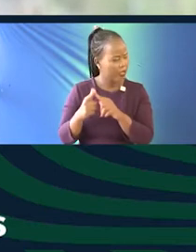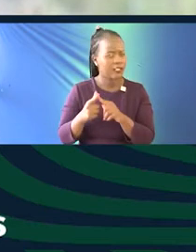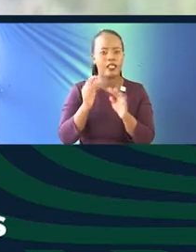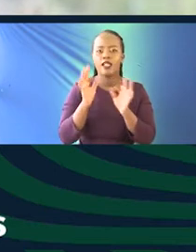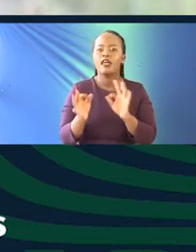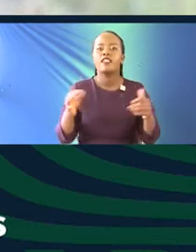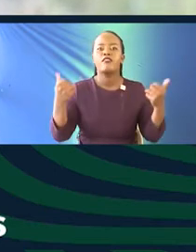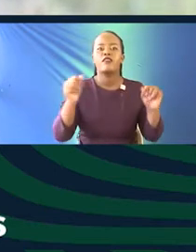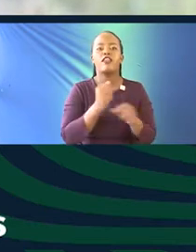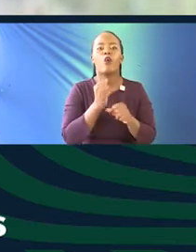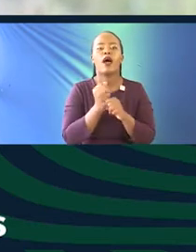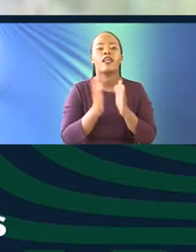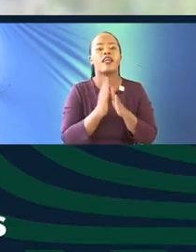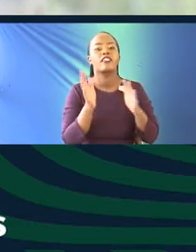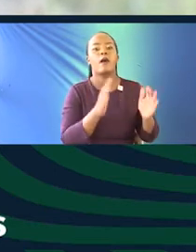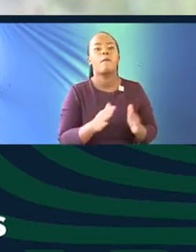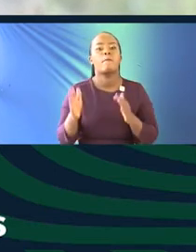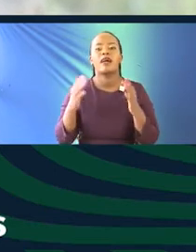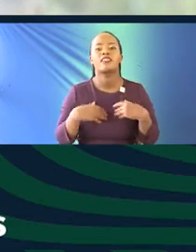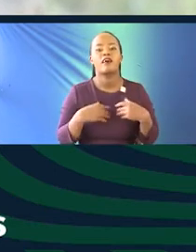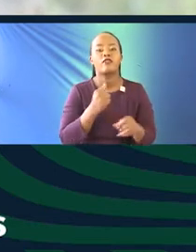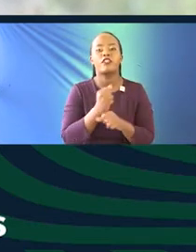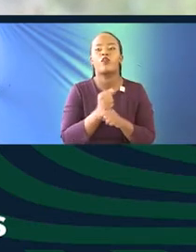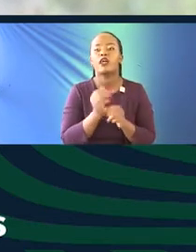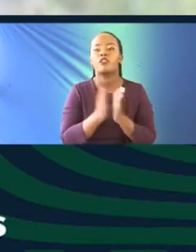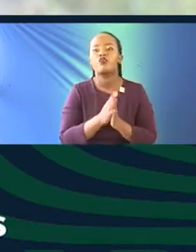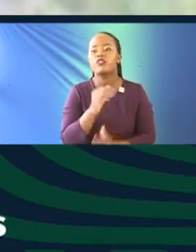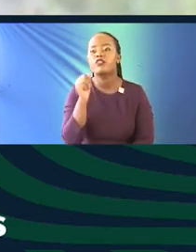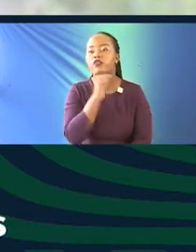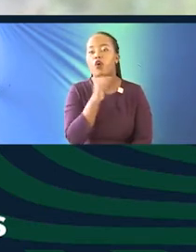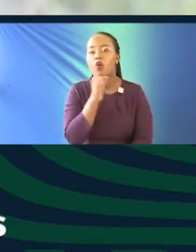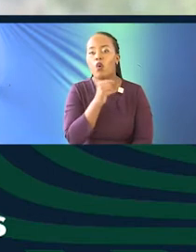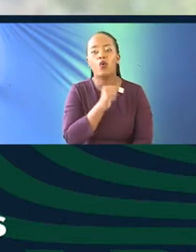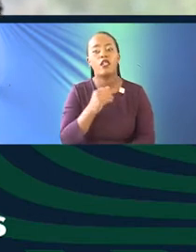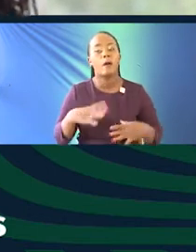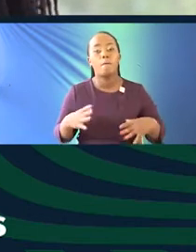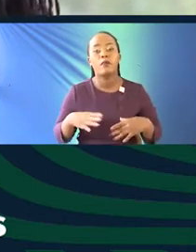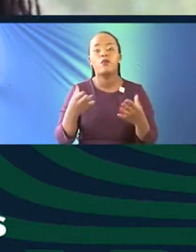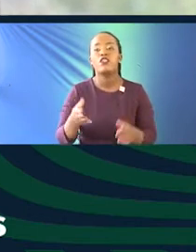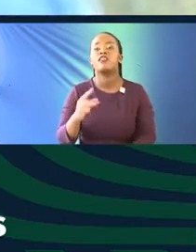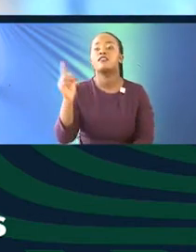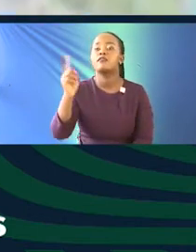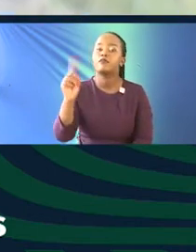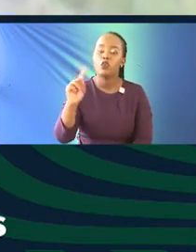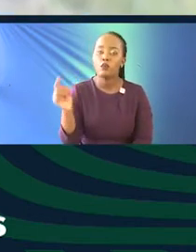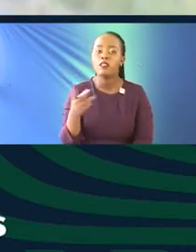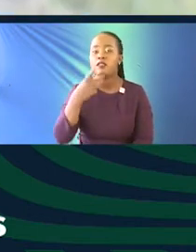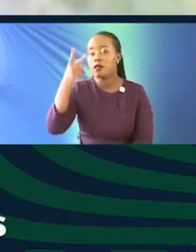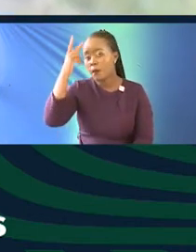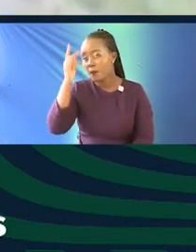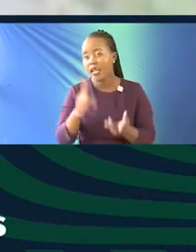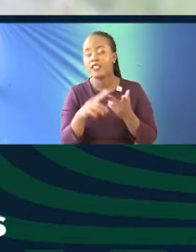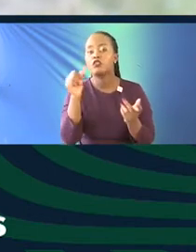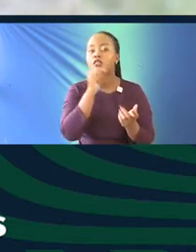work or plans of working with older people right here in Nairobi. So our parents, our grandparents